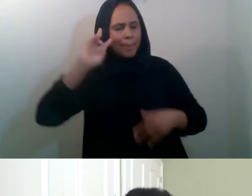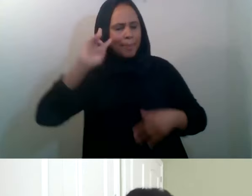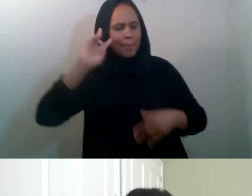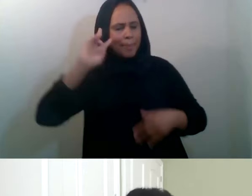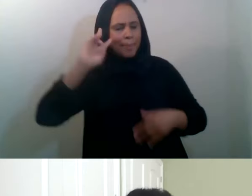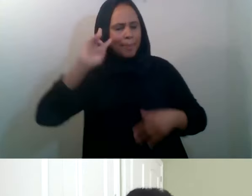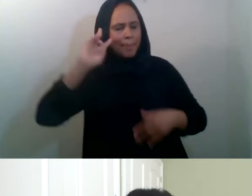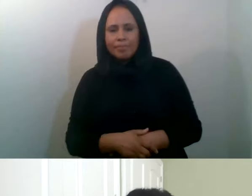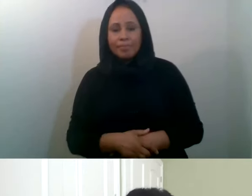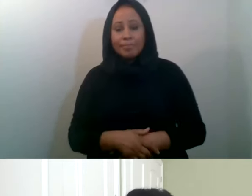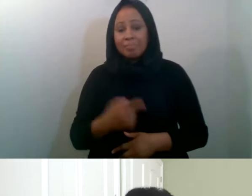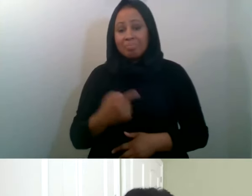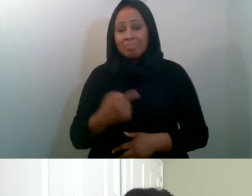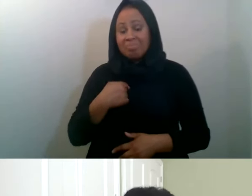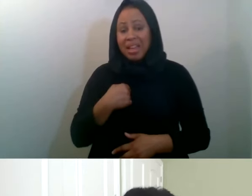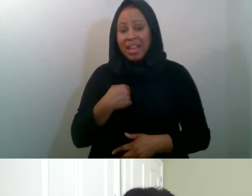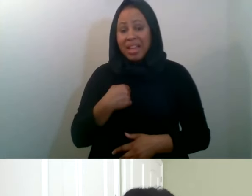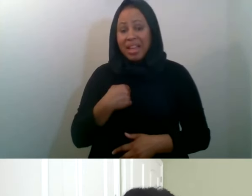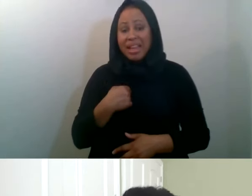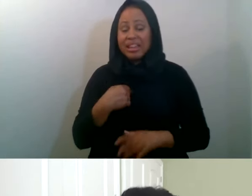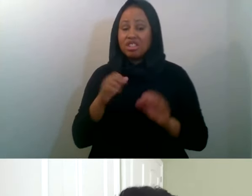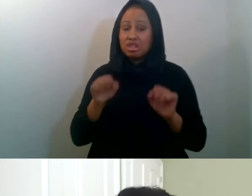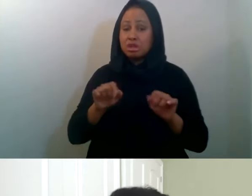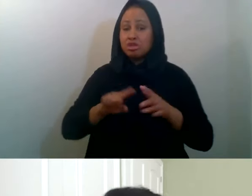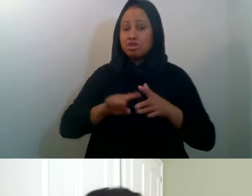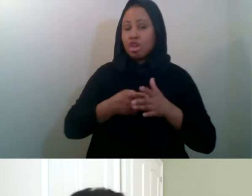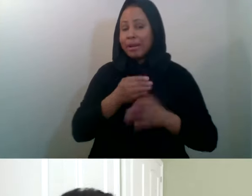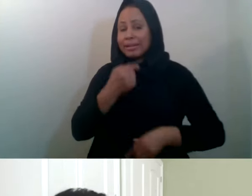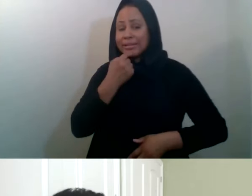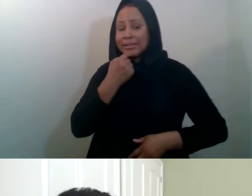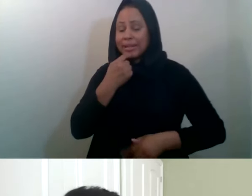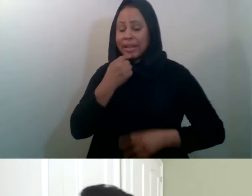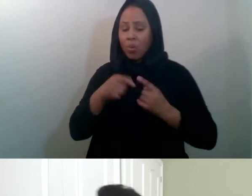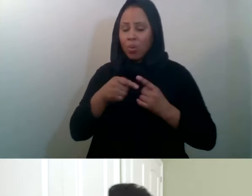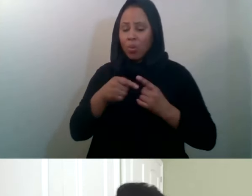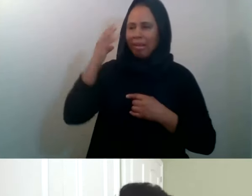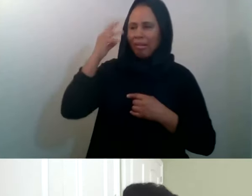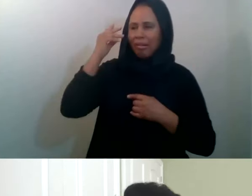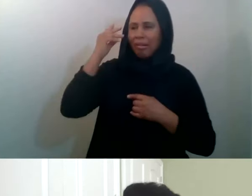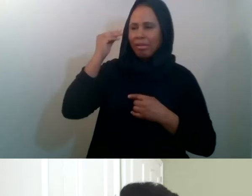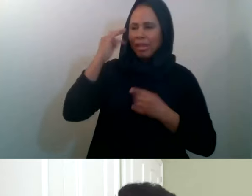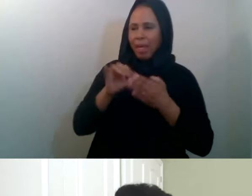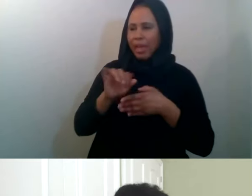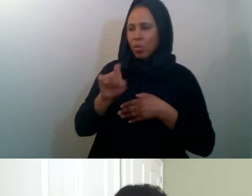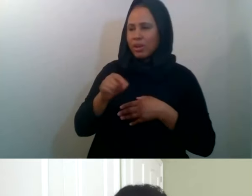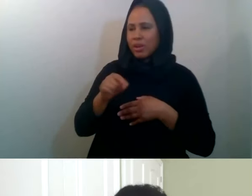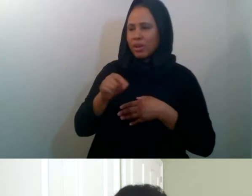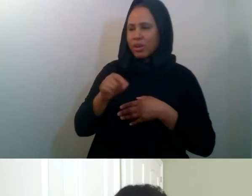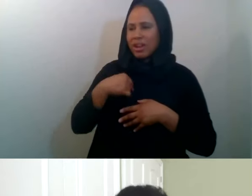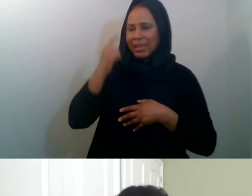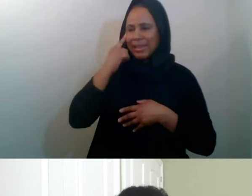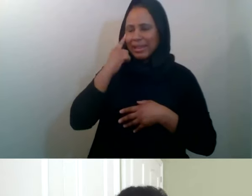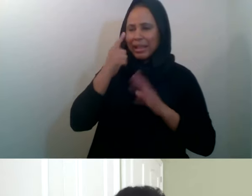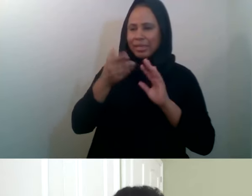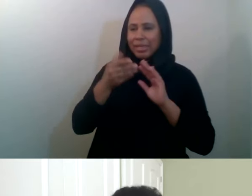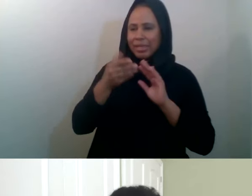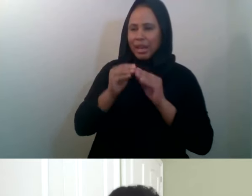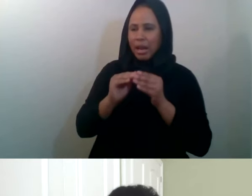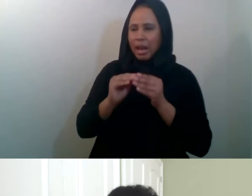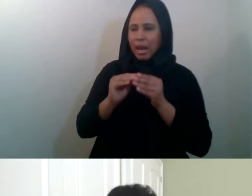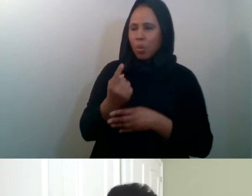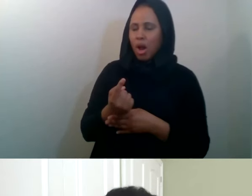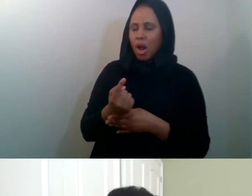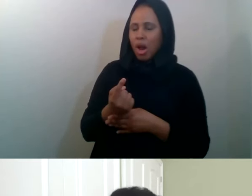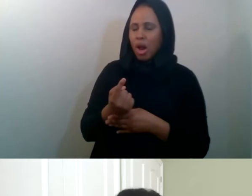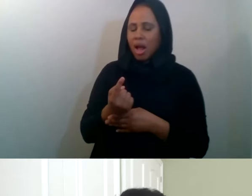I could kick it off and say, well, when I think about that question, I think the number one misconception would be